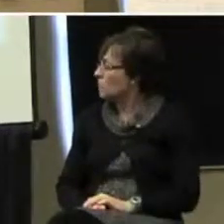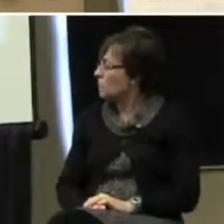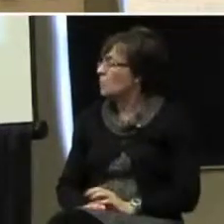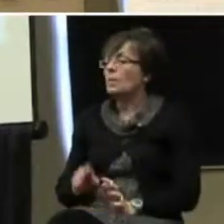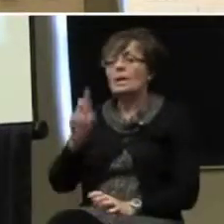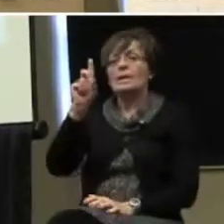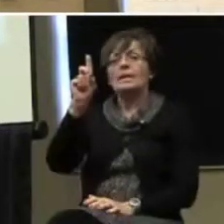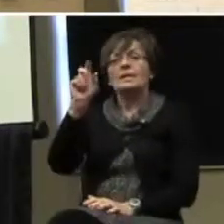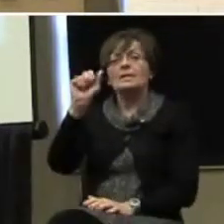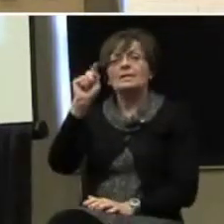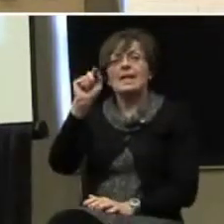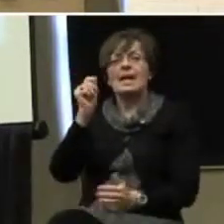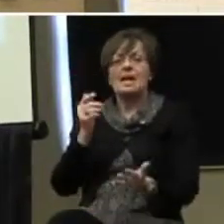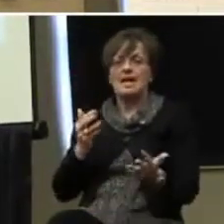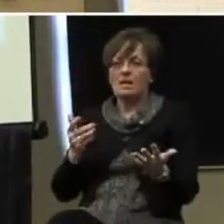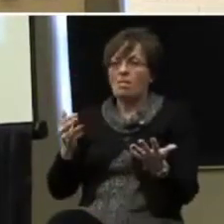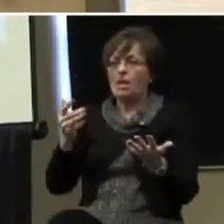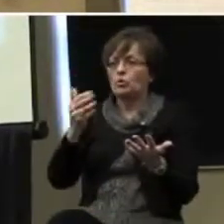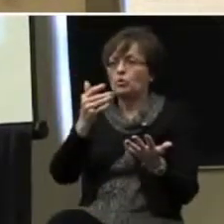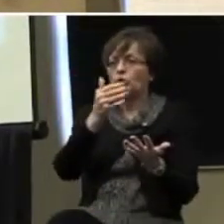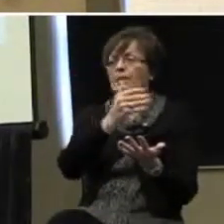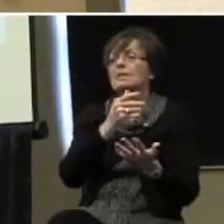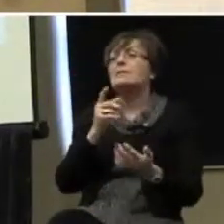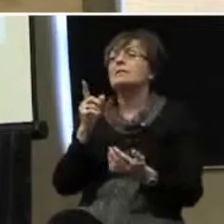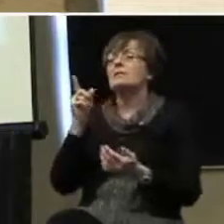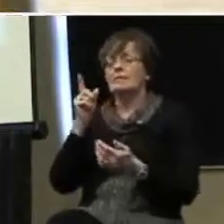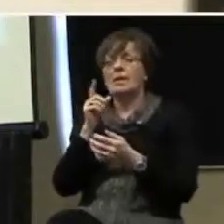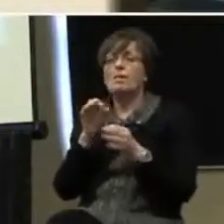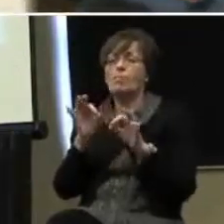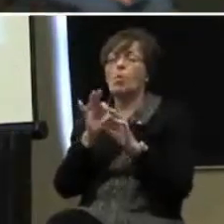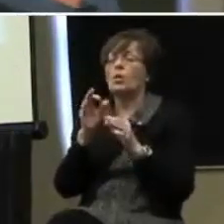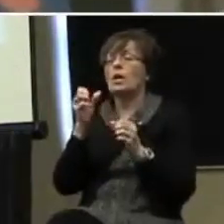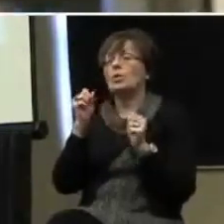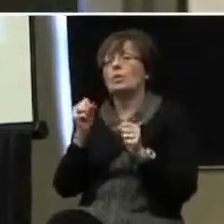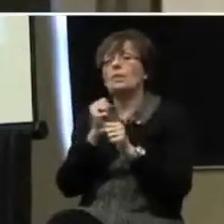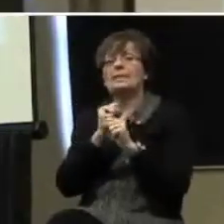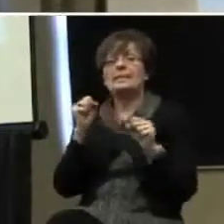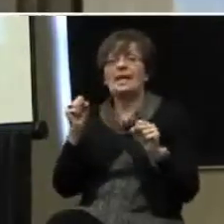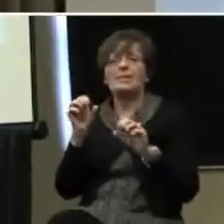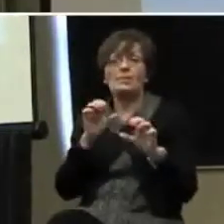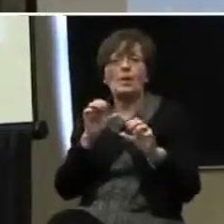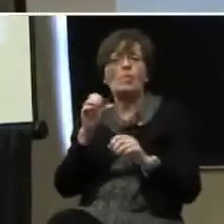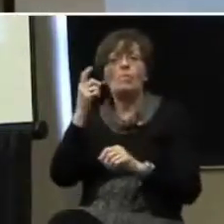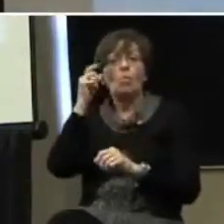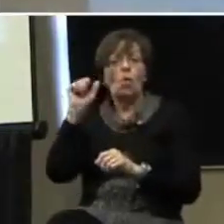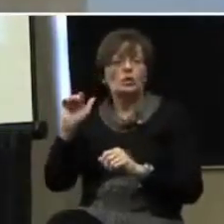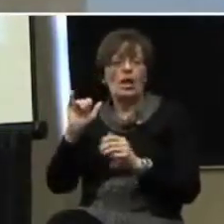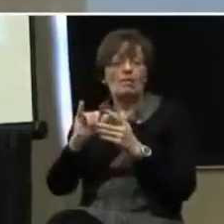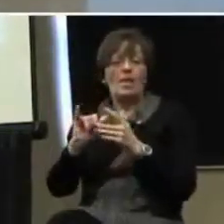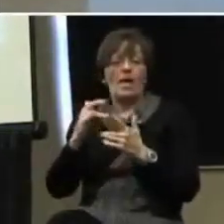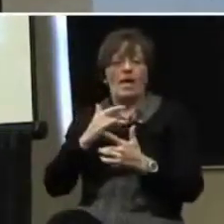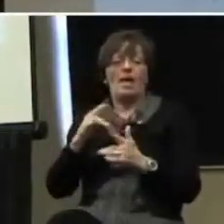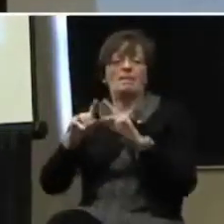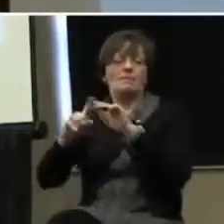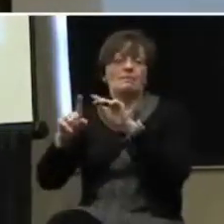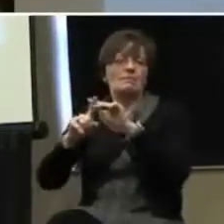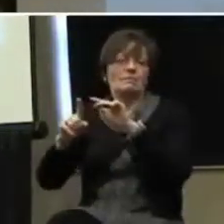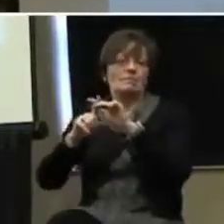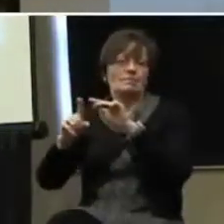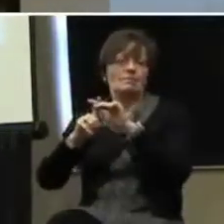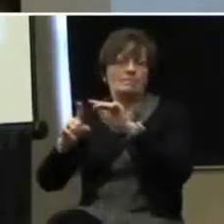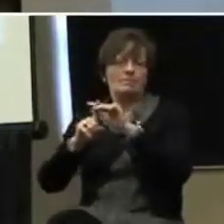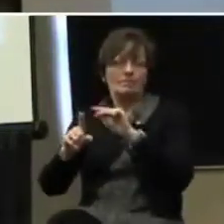And again, data collection, if this is an important one, it could be a safety behavior for a child that runs out of an environment, okay?